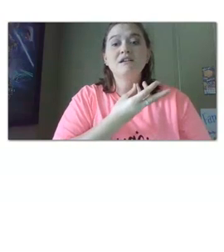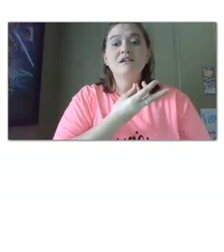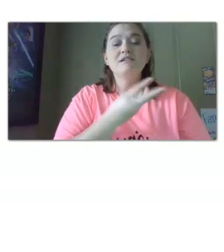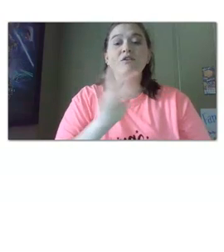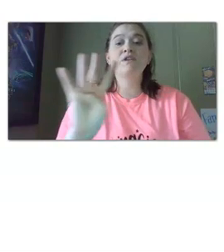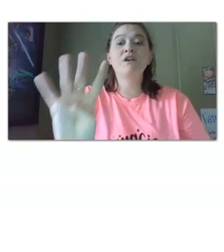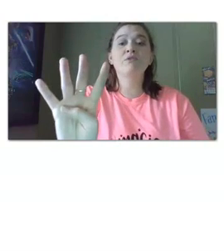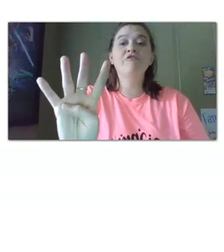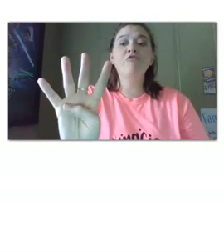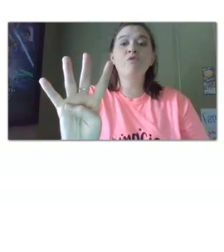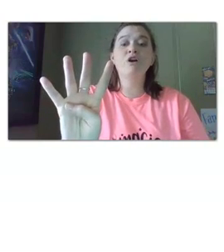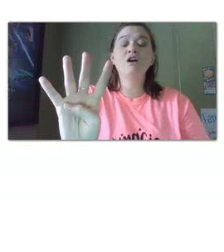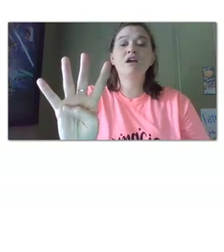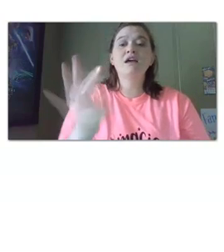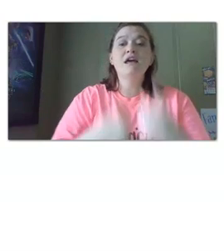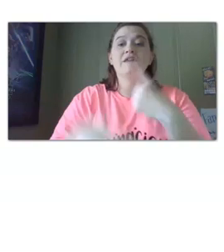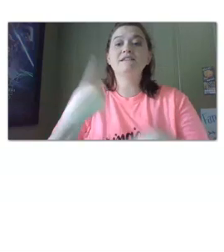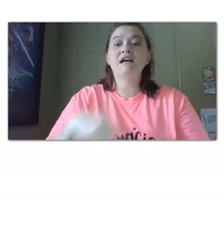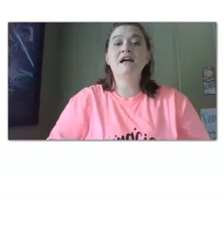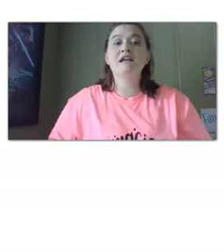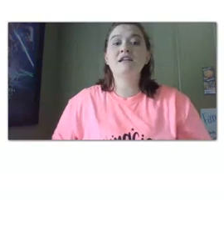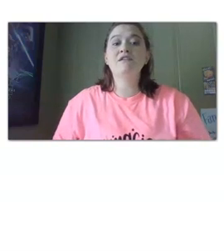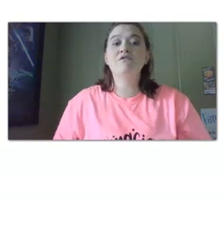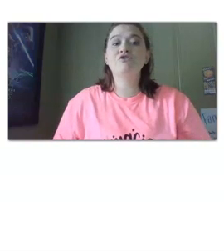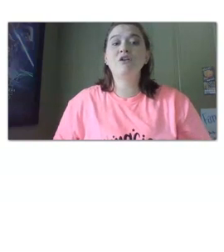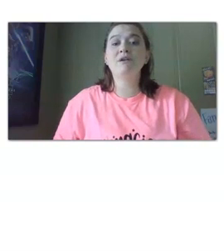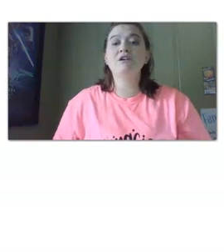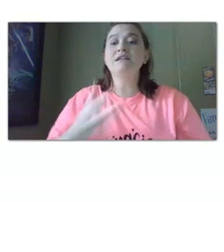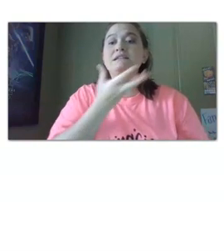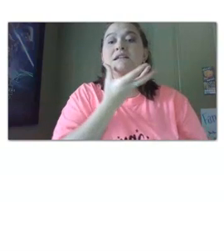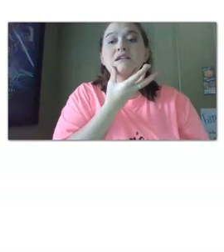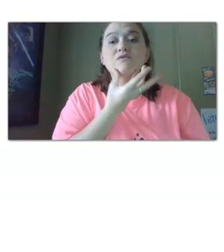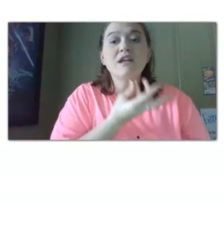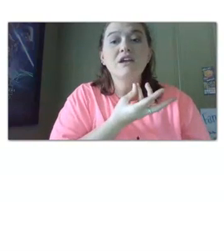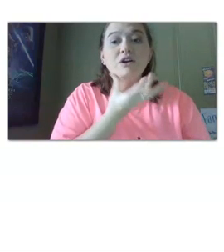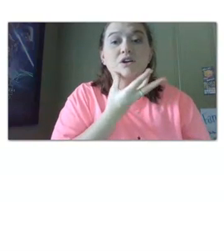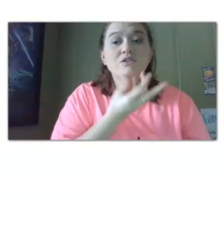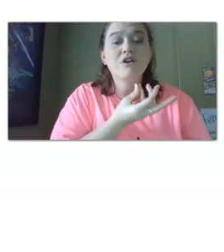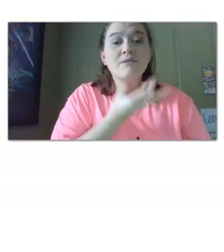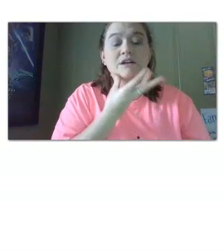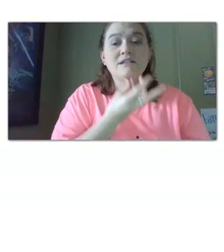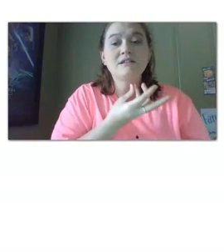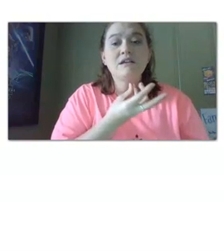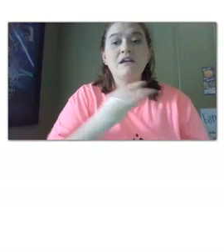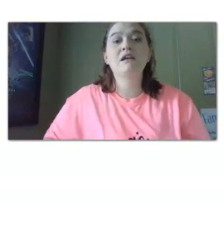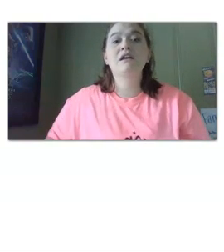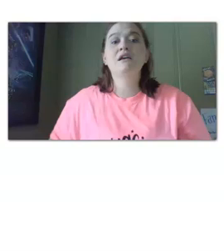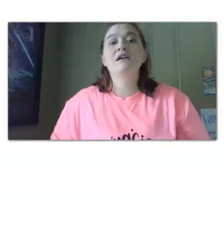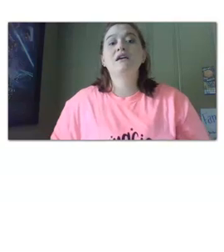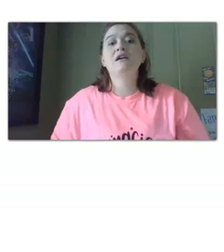strawberries so the number four and the sign for strawberries is right here strawberries strawberries